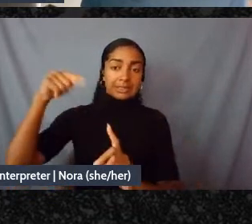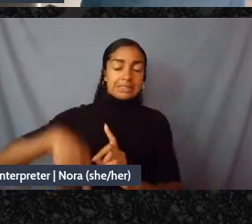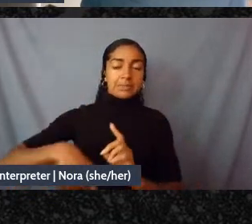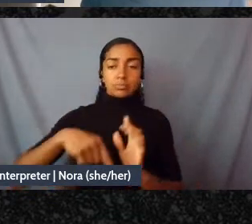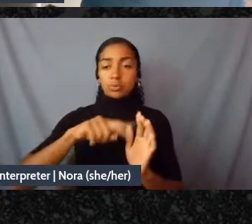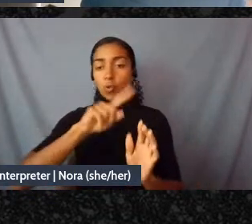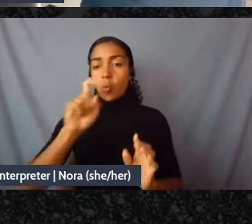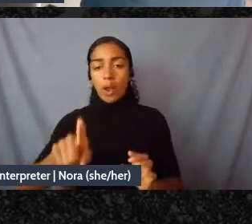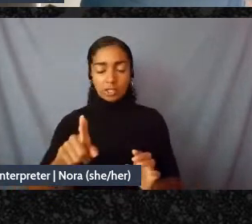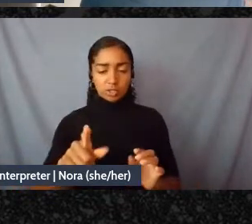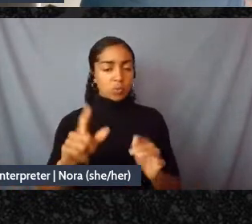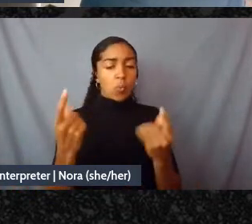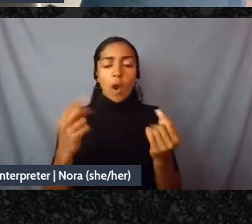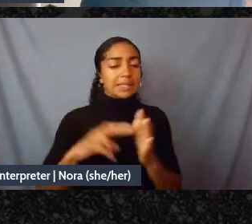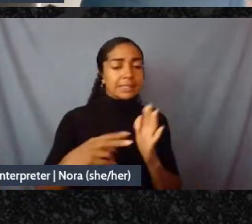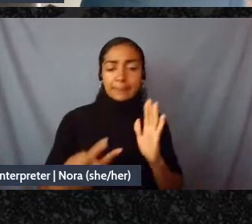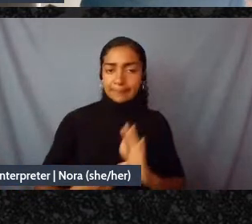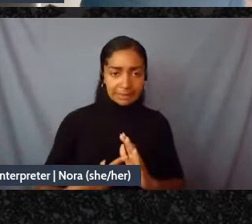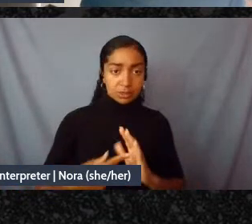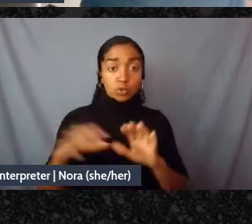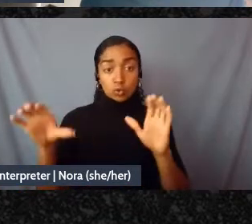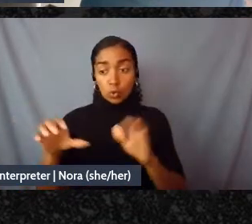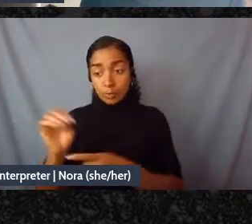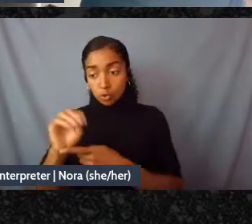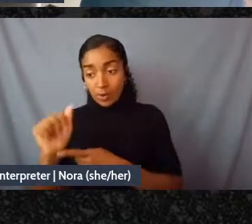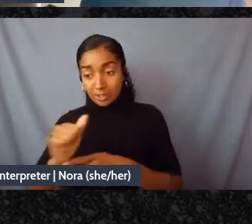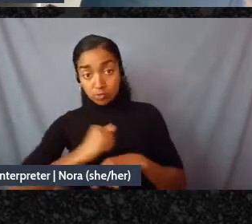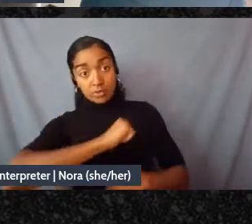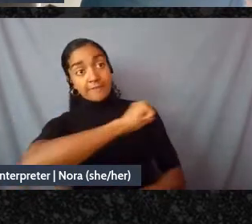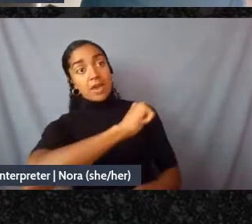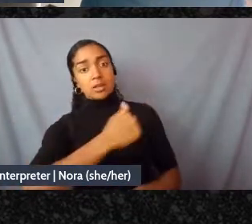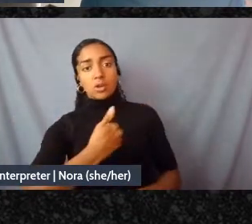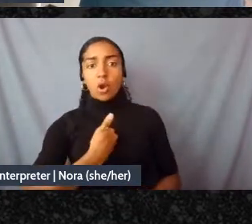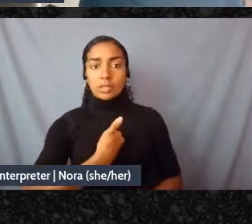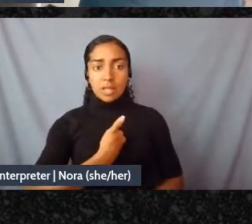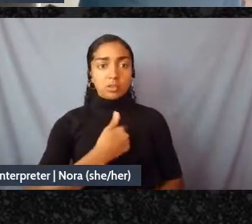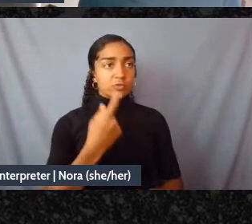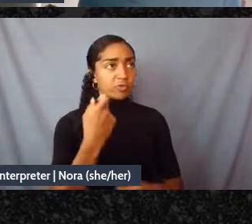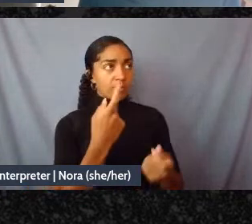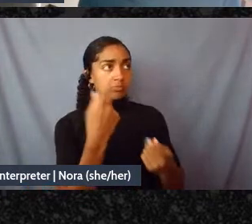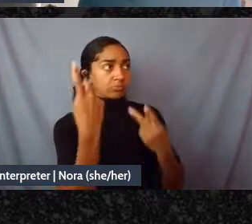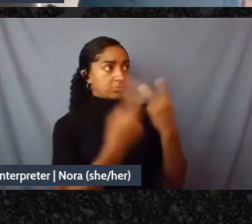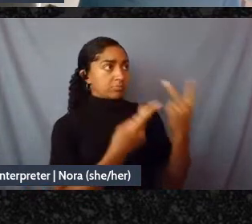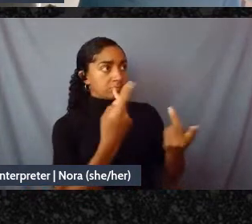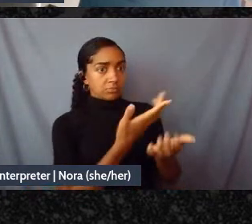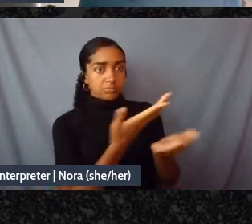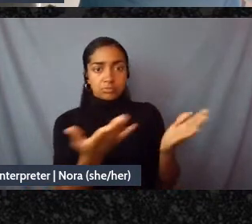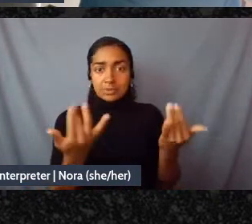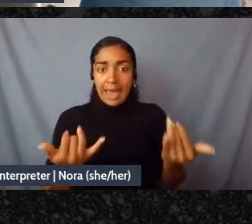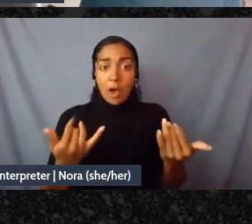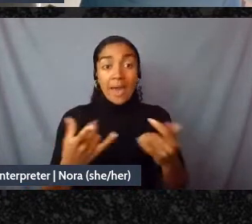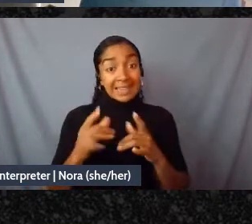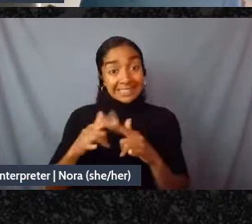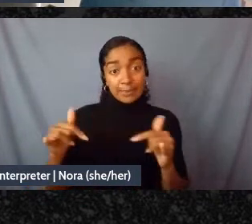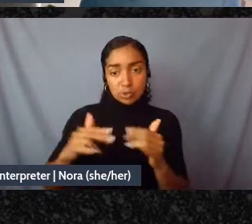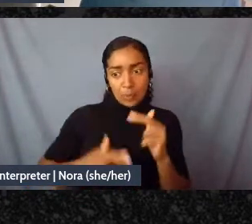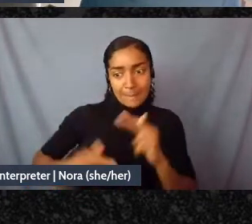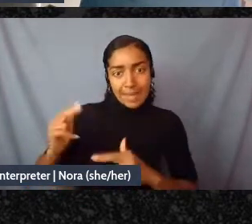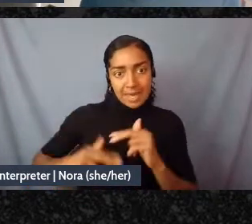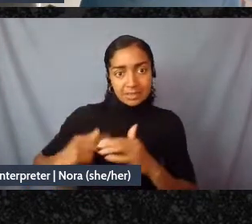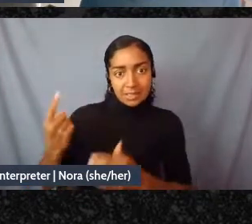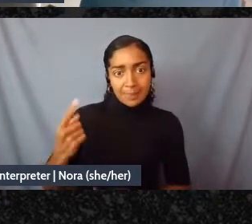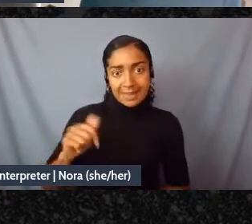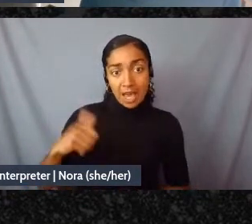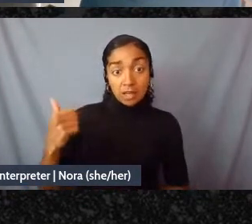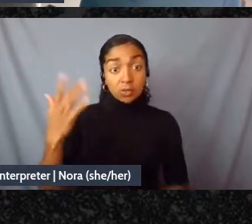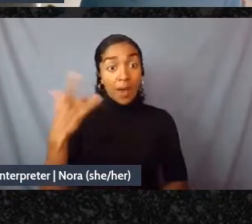both to defend ourselves from these things right now and to be building something else because that thing going to